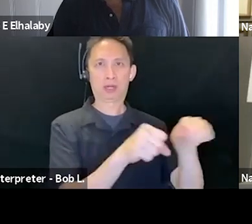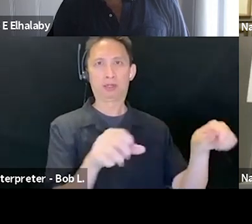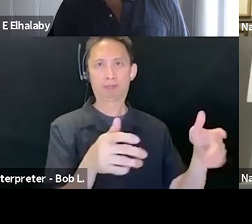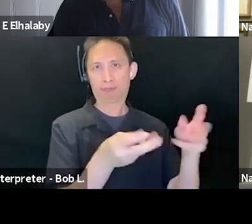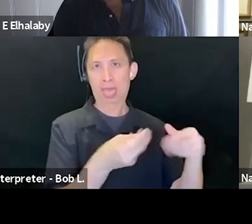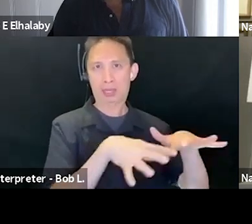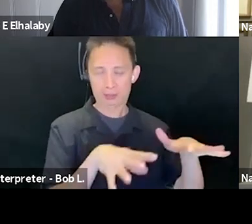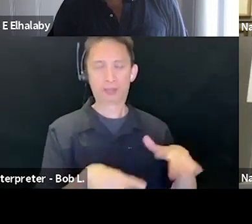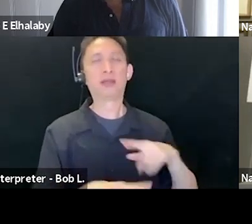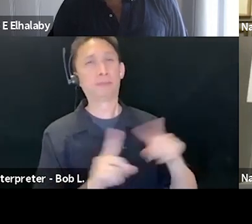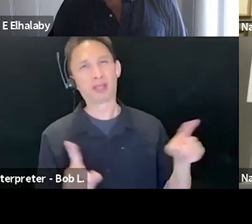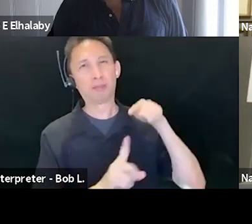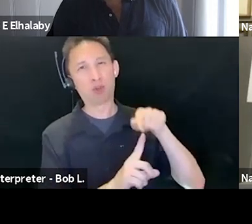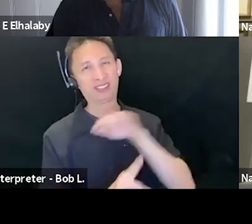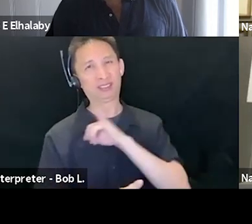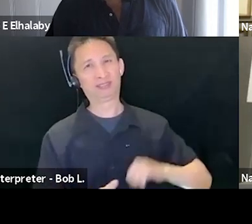writes, I'll quote,